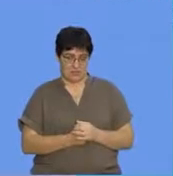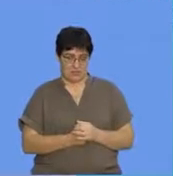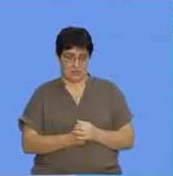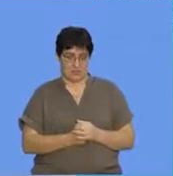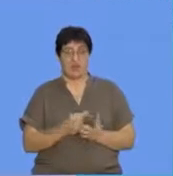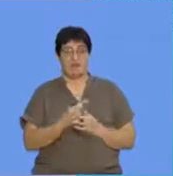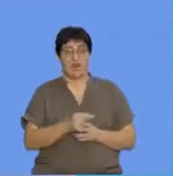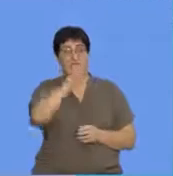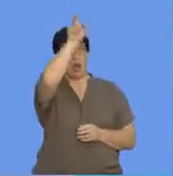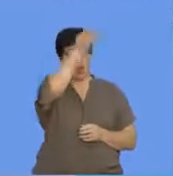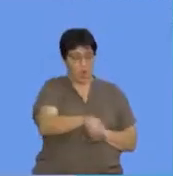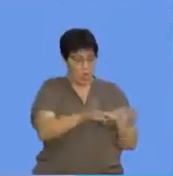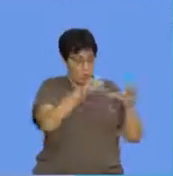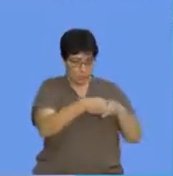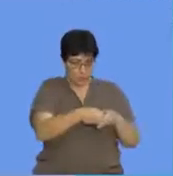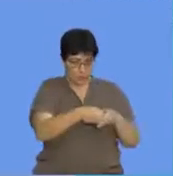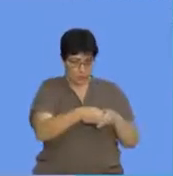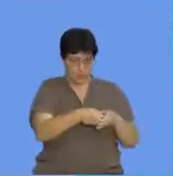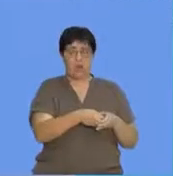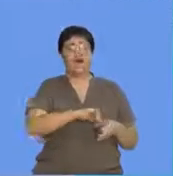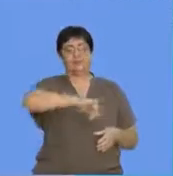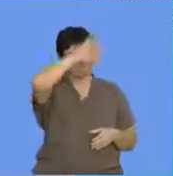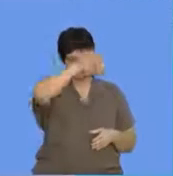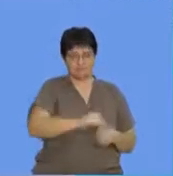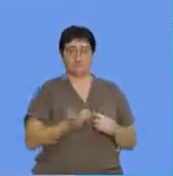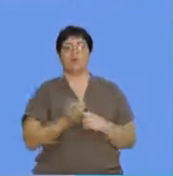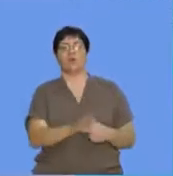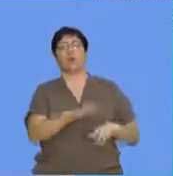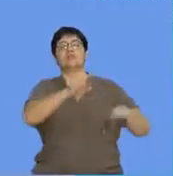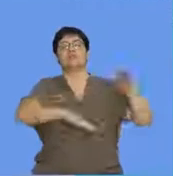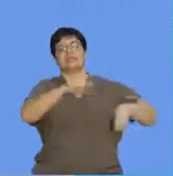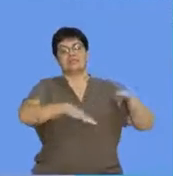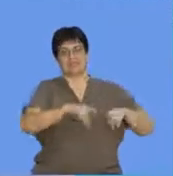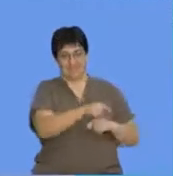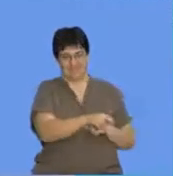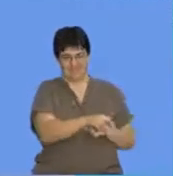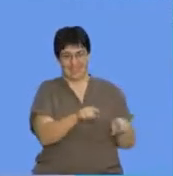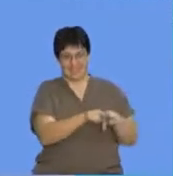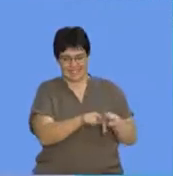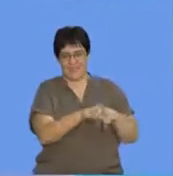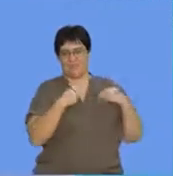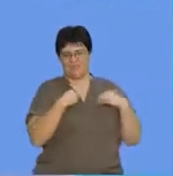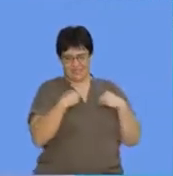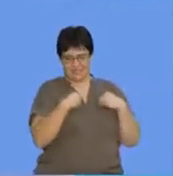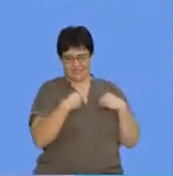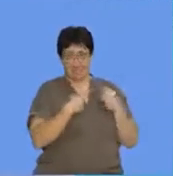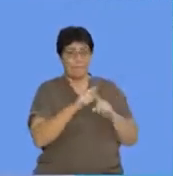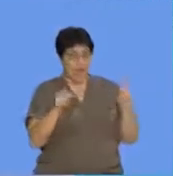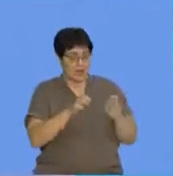we say that elements that are in the same group, they exhibit or show similarity in terms of properties. But then if we